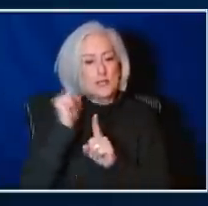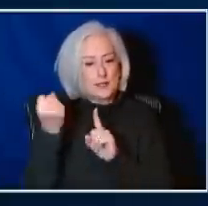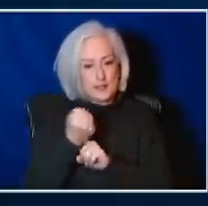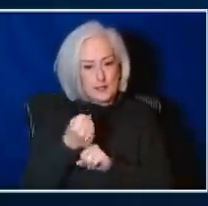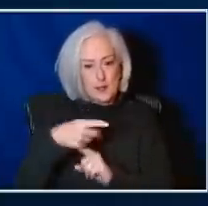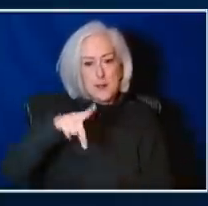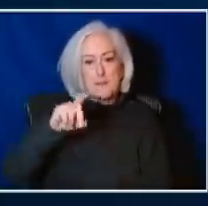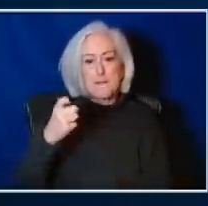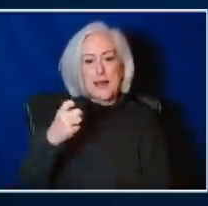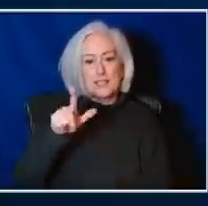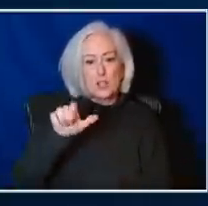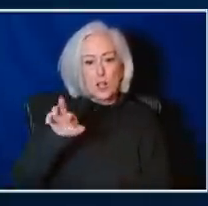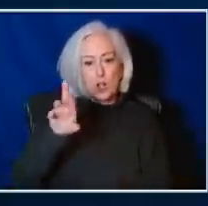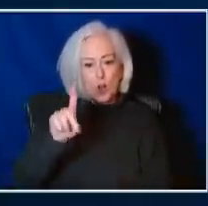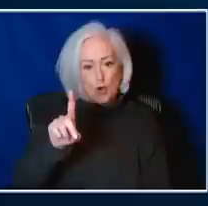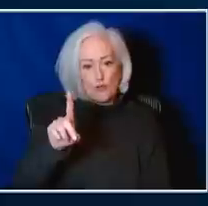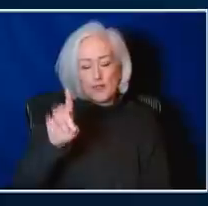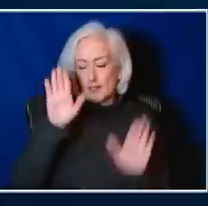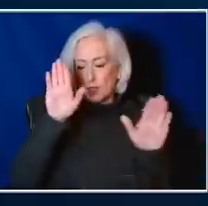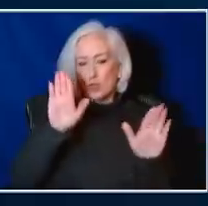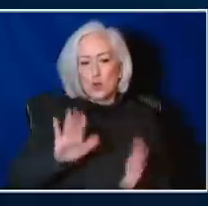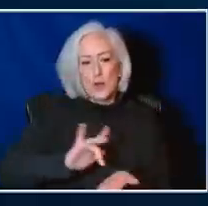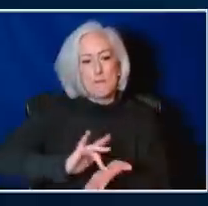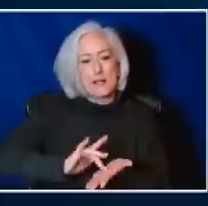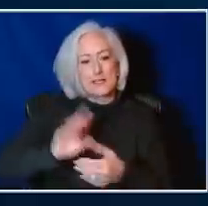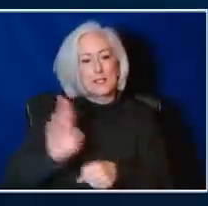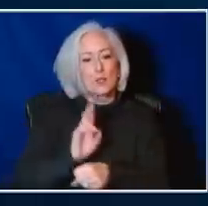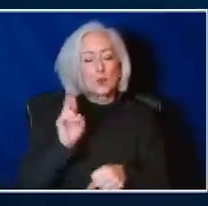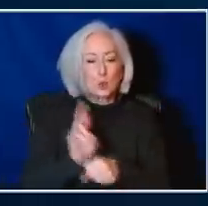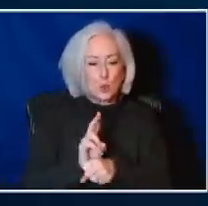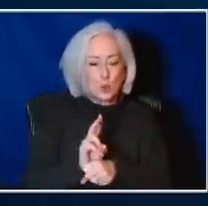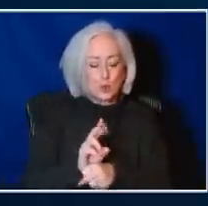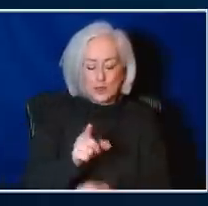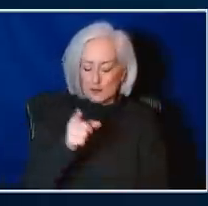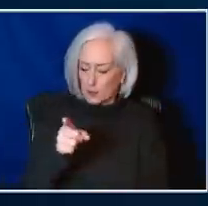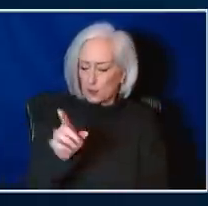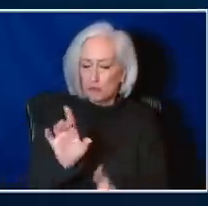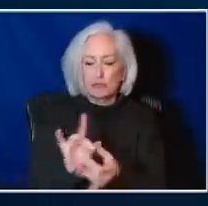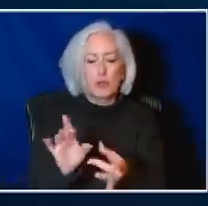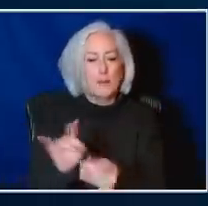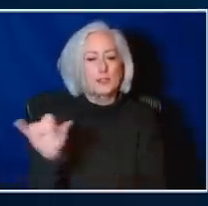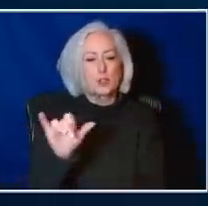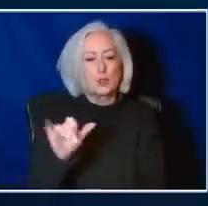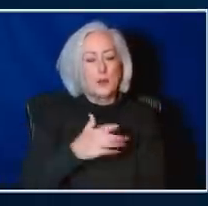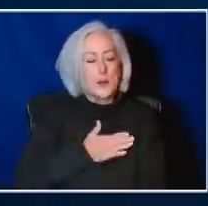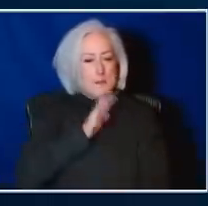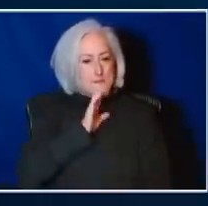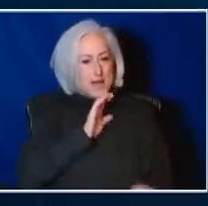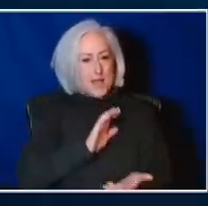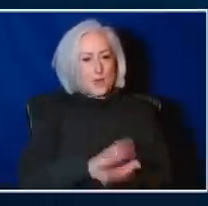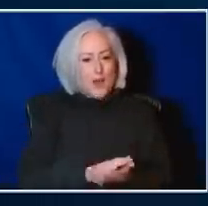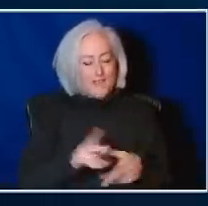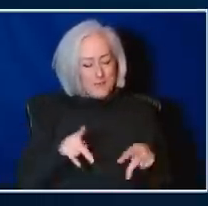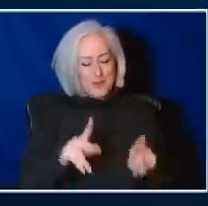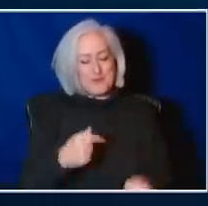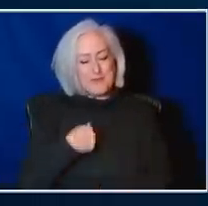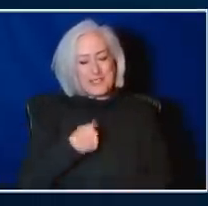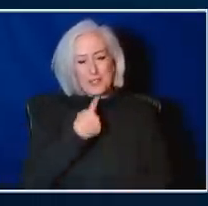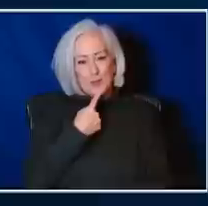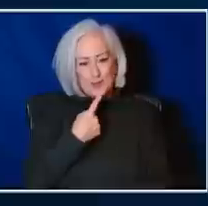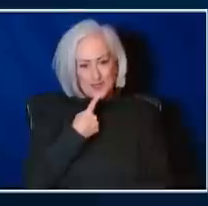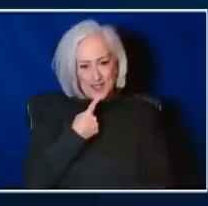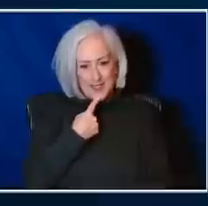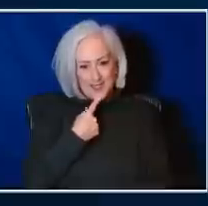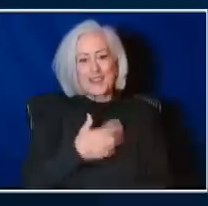Paxlovid is an excellent drug to use. Like you, Steve, my wife, and she's given me permission. My wife also